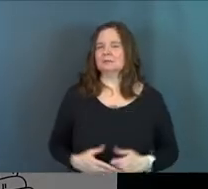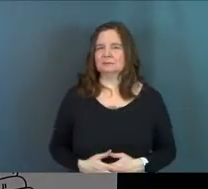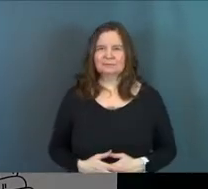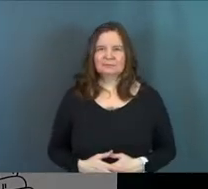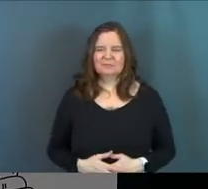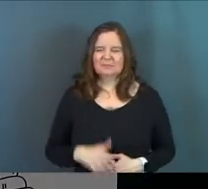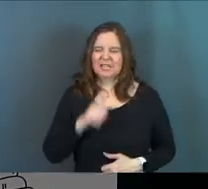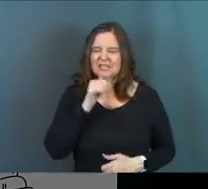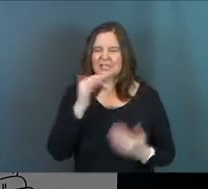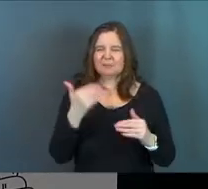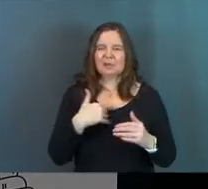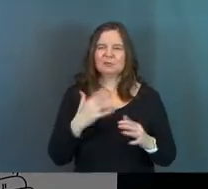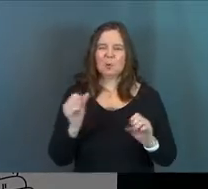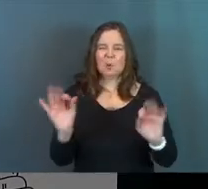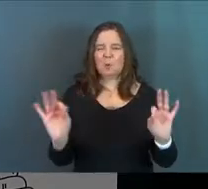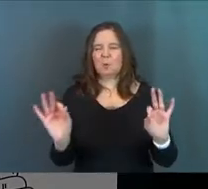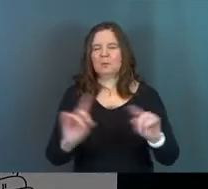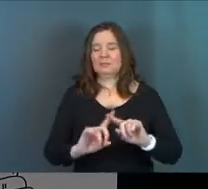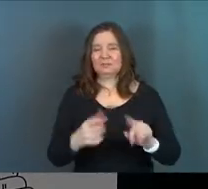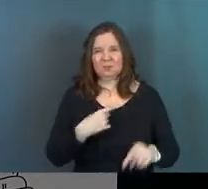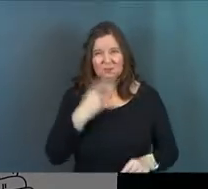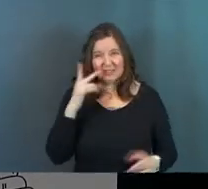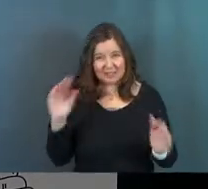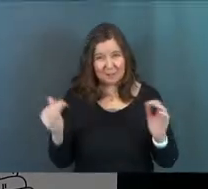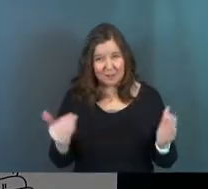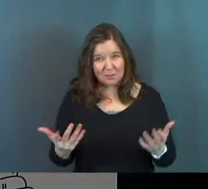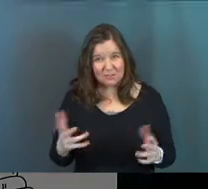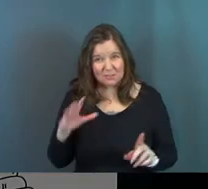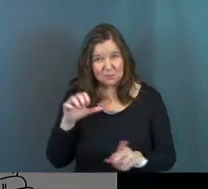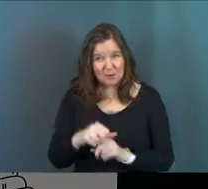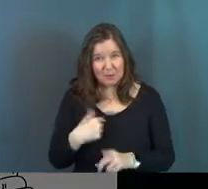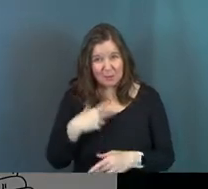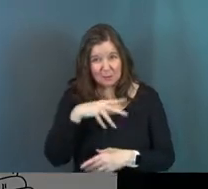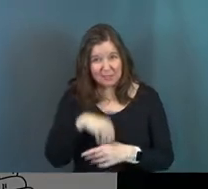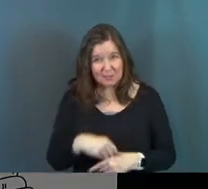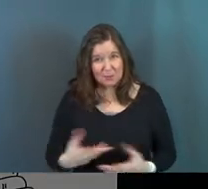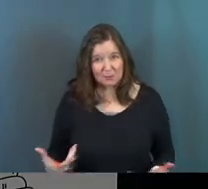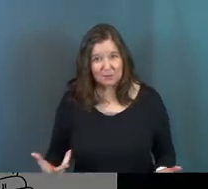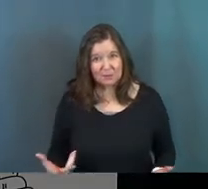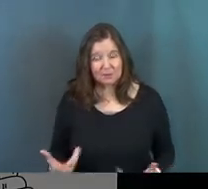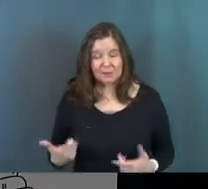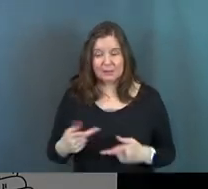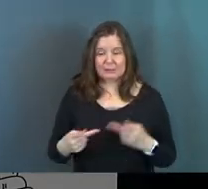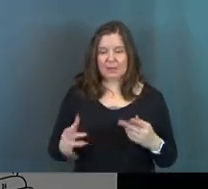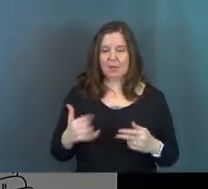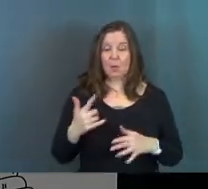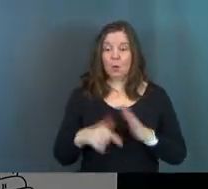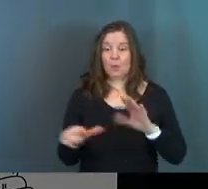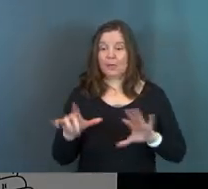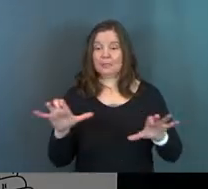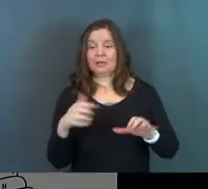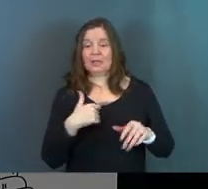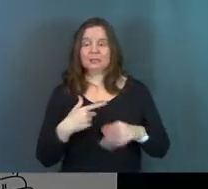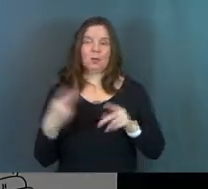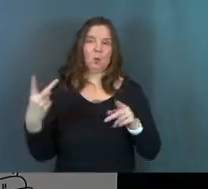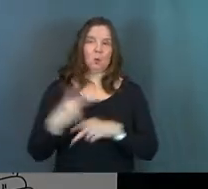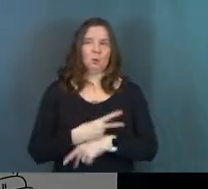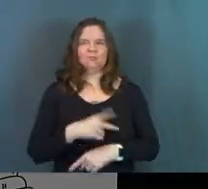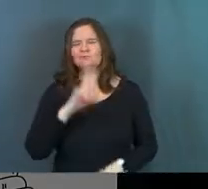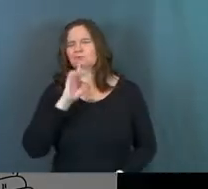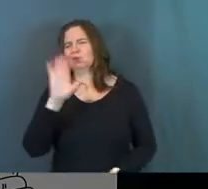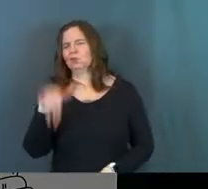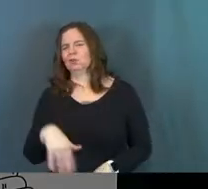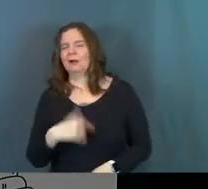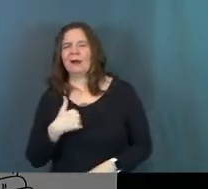It's like, it doesn't compare. They're so different. Do you see the comparison trap that we get into? This place of like, well, what they've done has got to be way worse. Like,